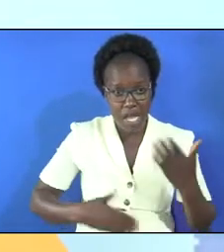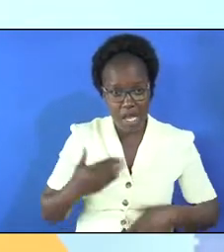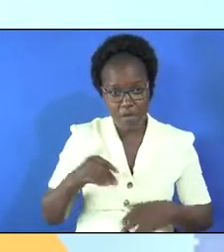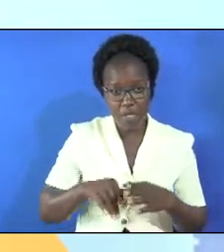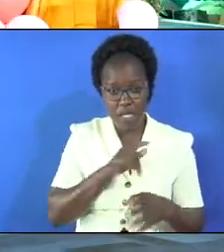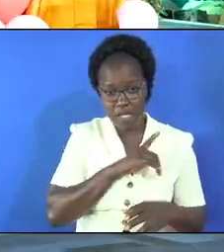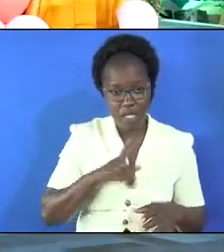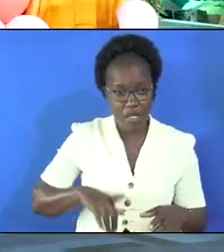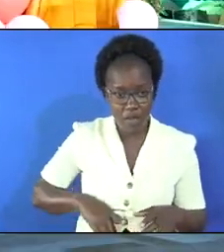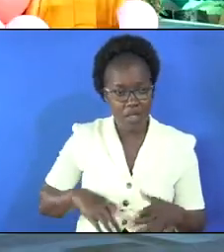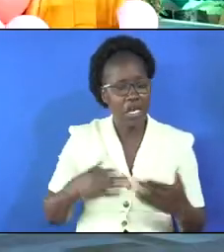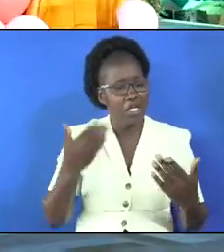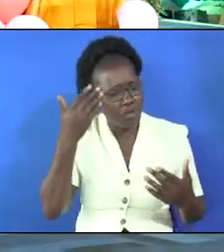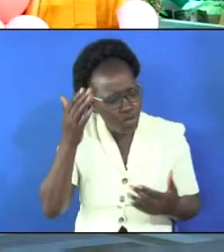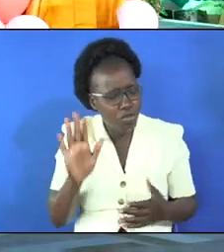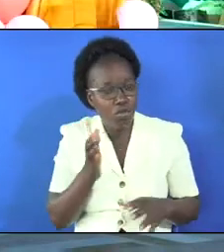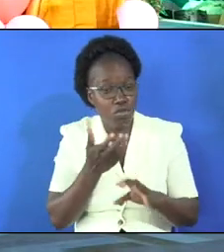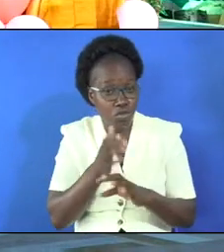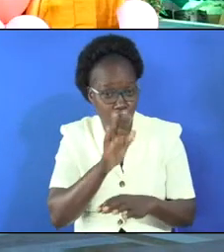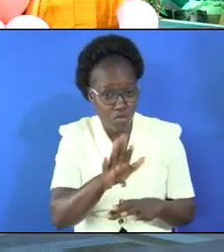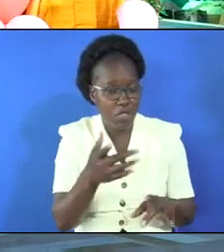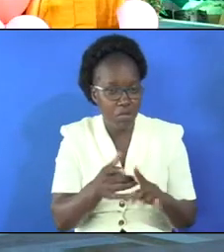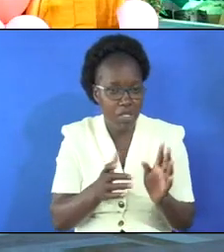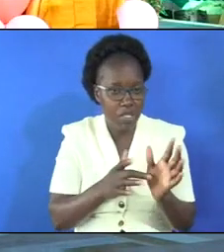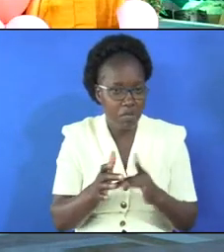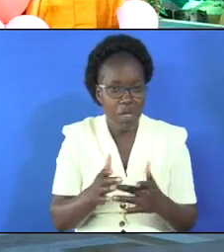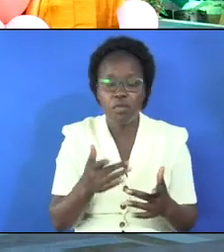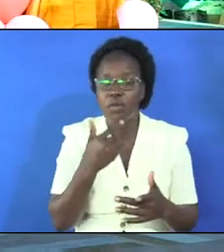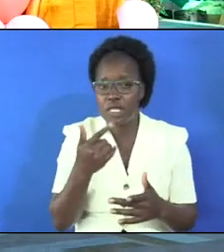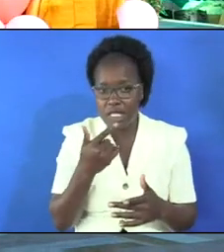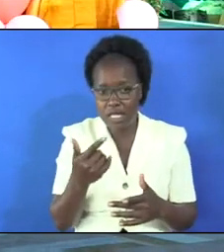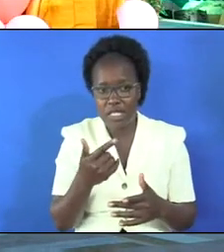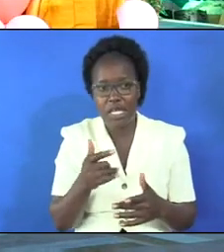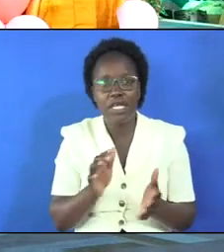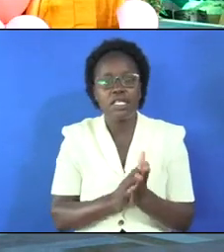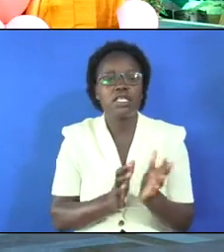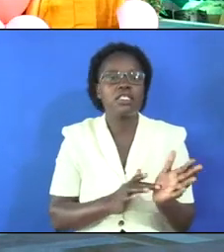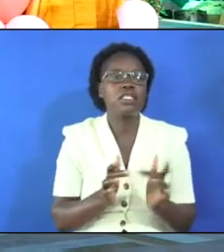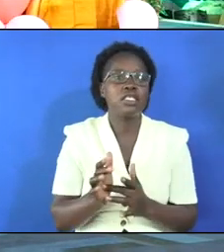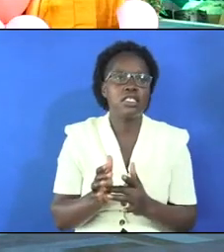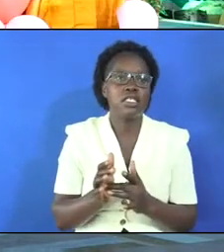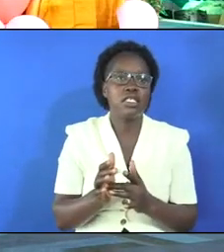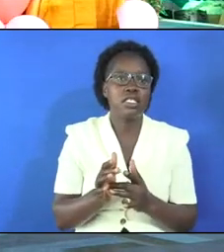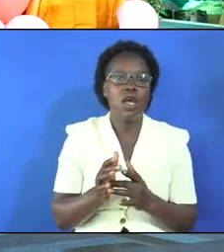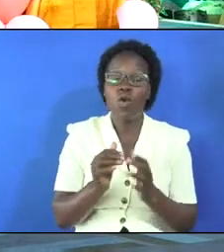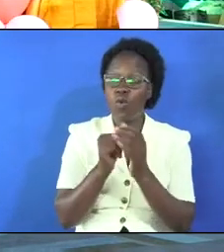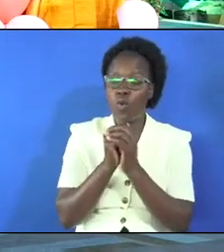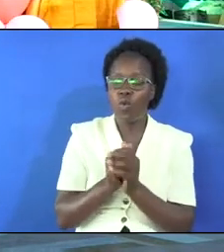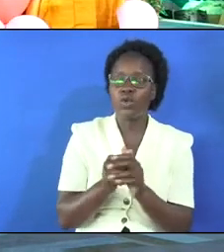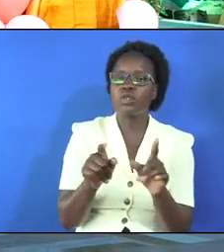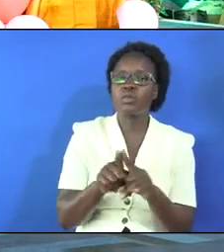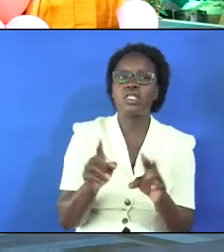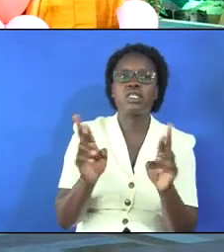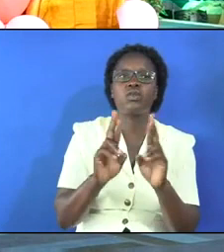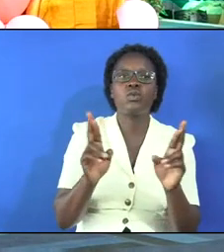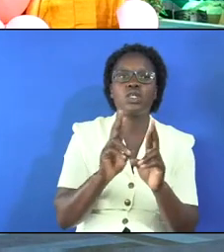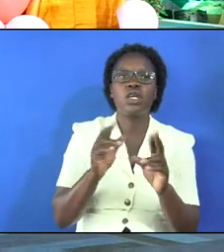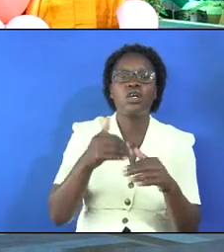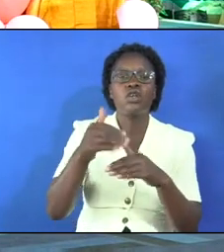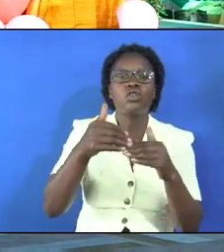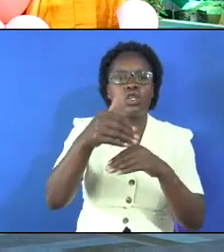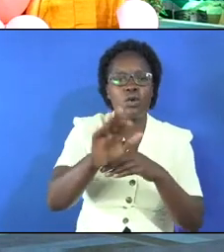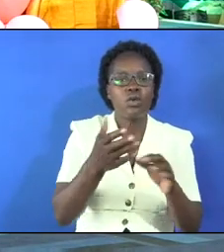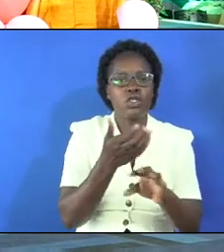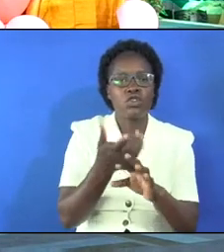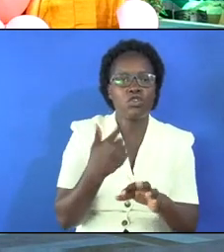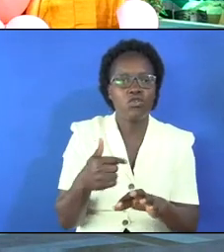in the lord i may not know your stone but the bible is saying that the jesus we worship is still willing to roll away